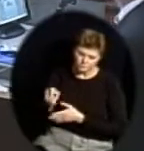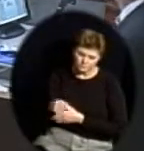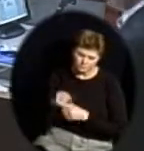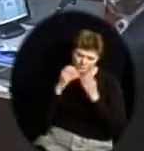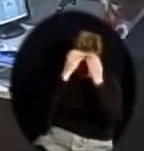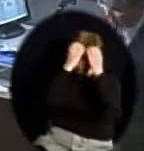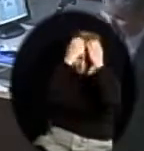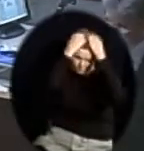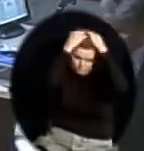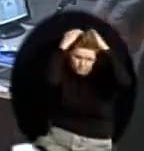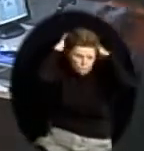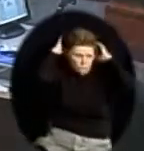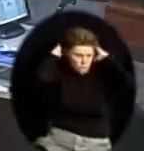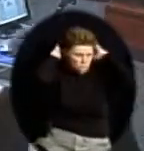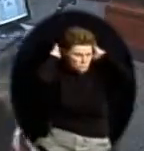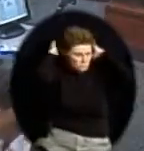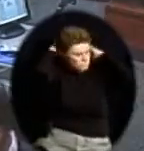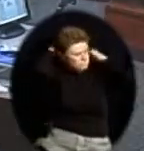Great. Thank you very much.